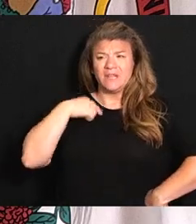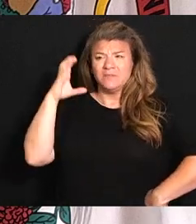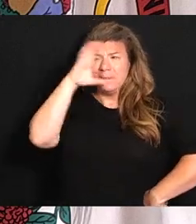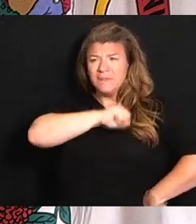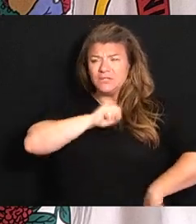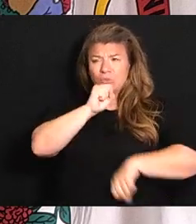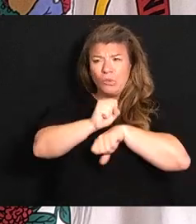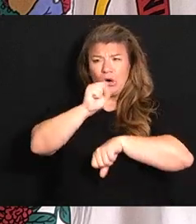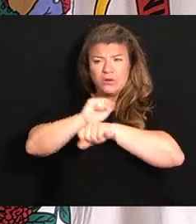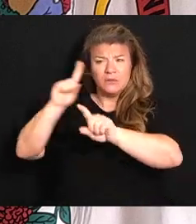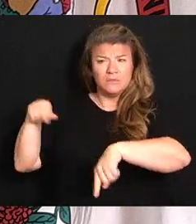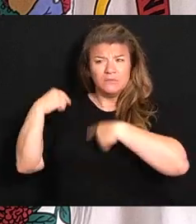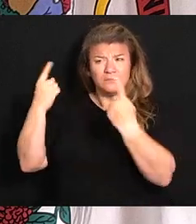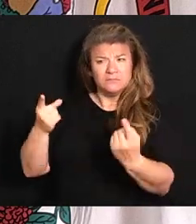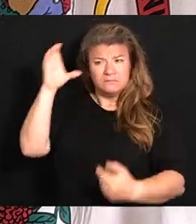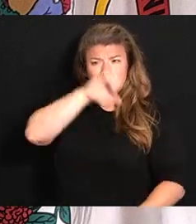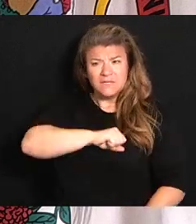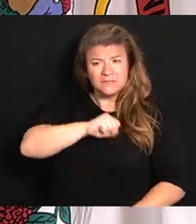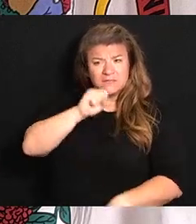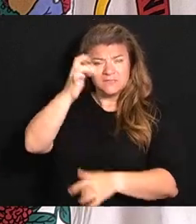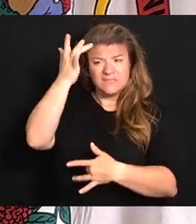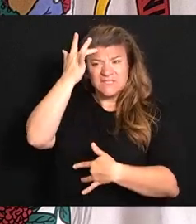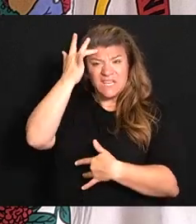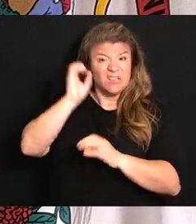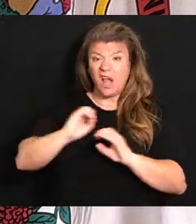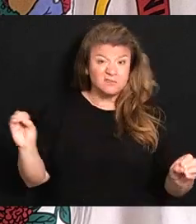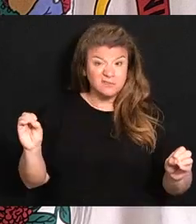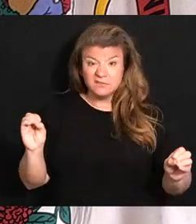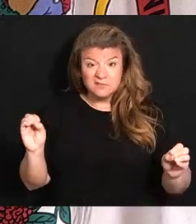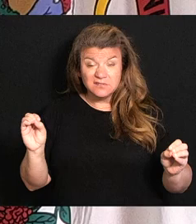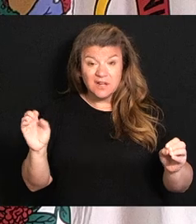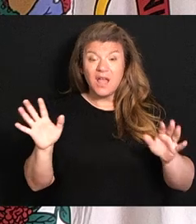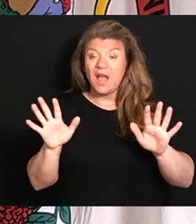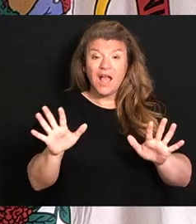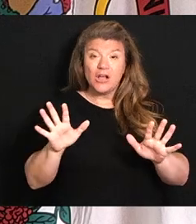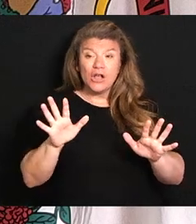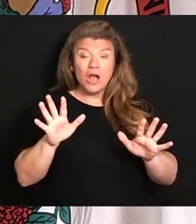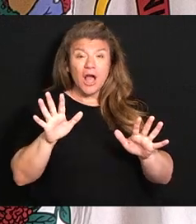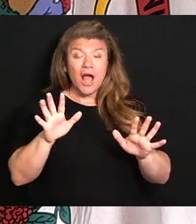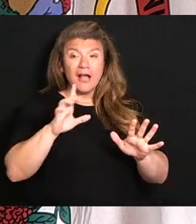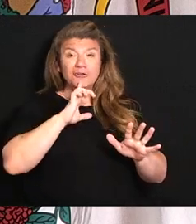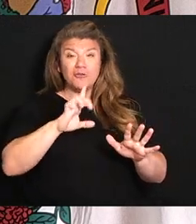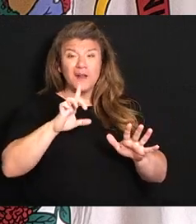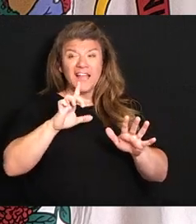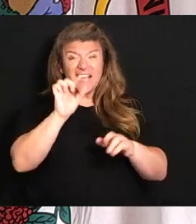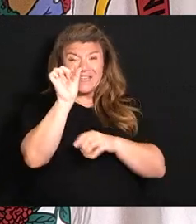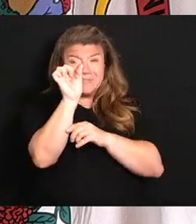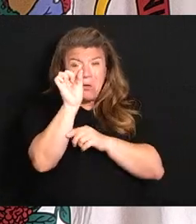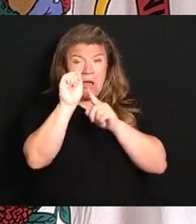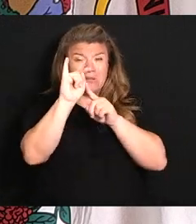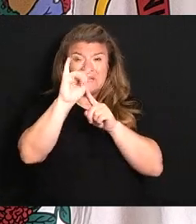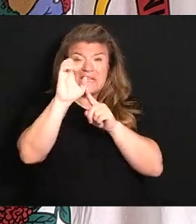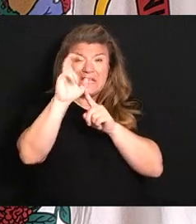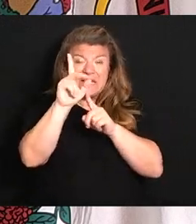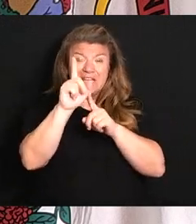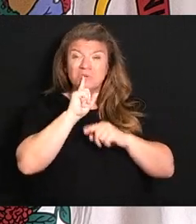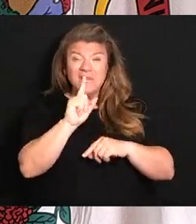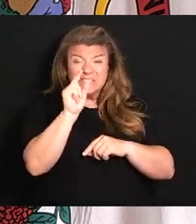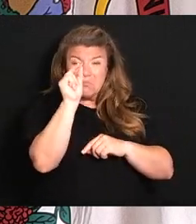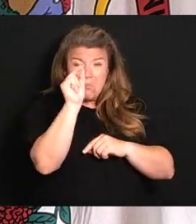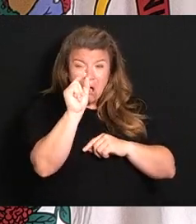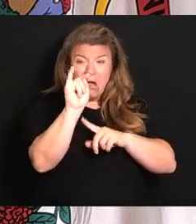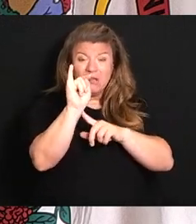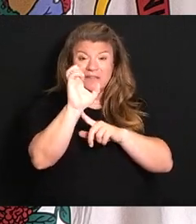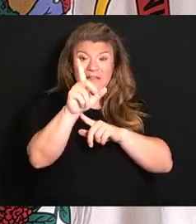by being sick. But, and I can't imagine that the magnitude of a small little tick that